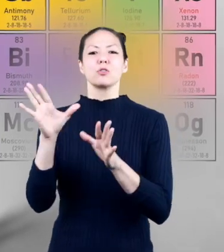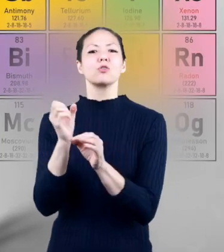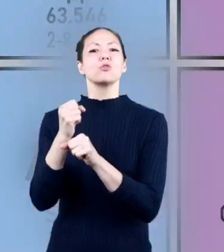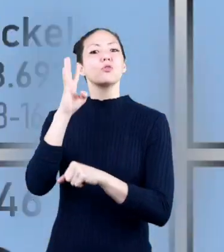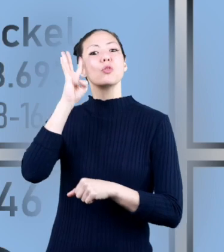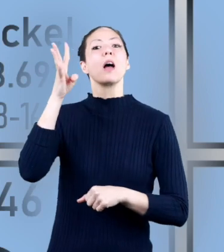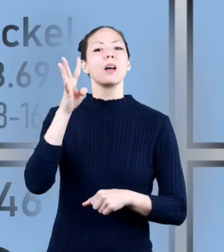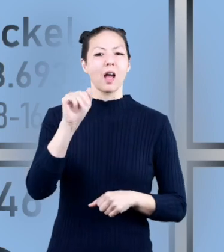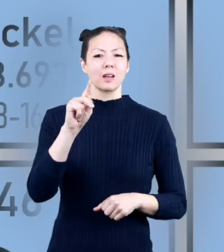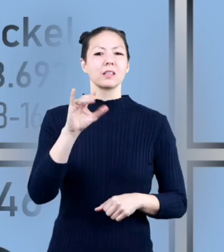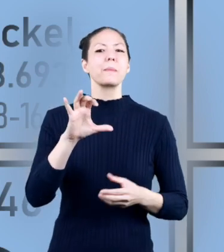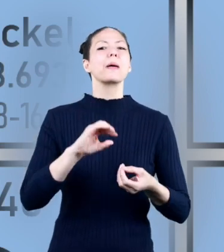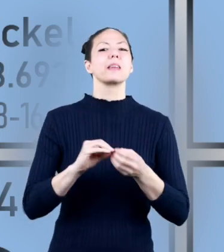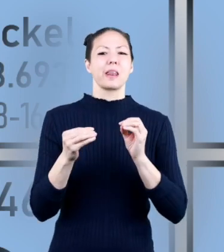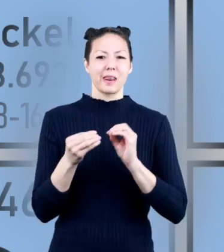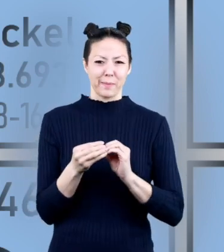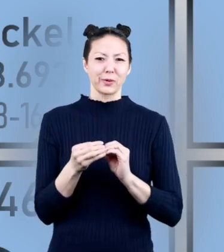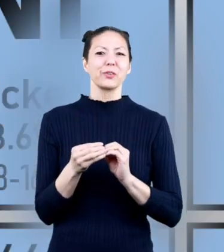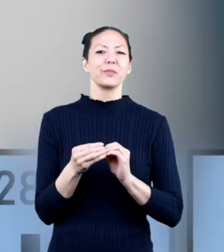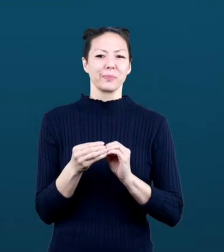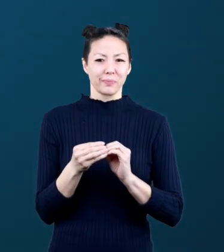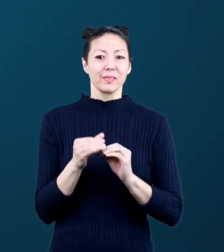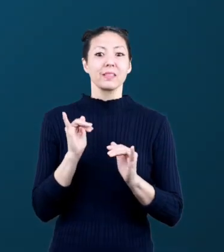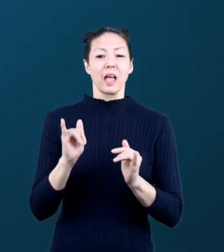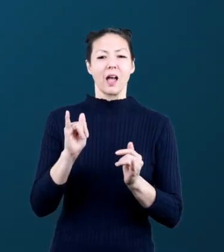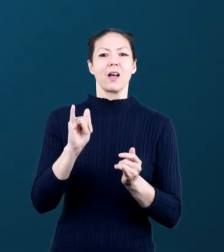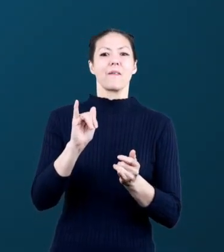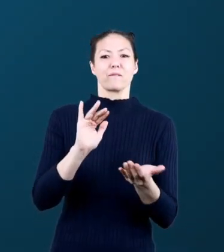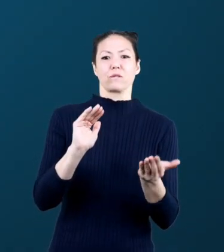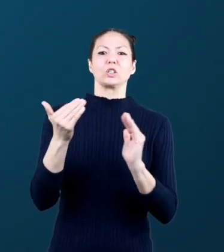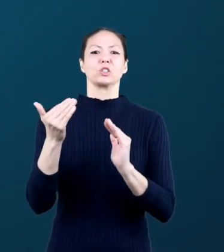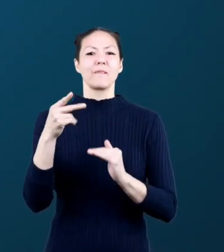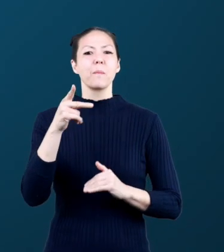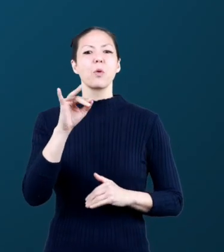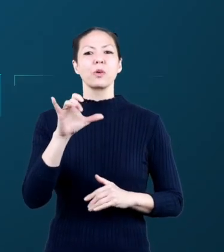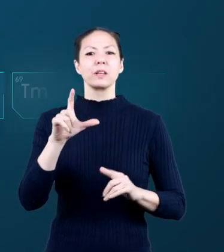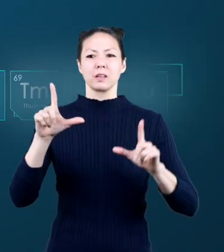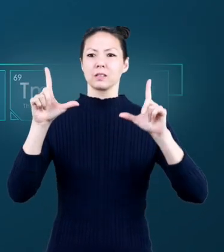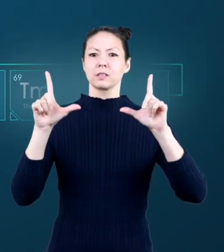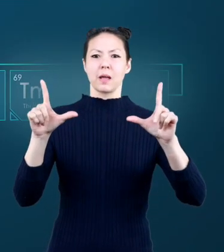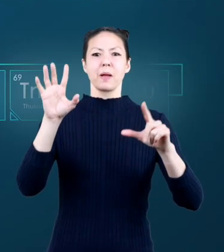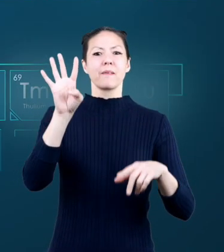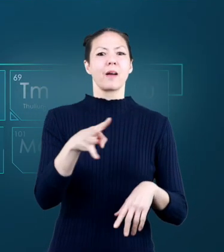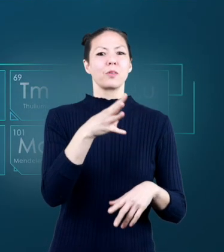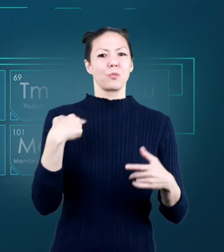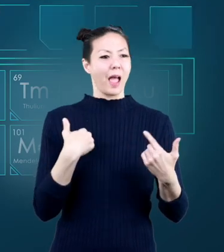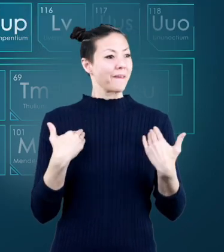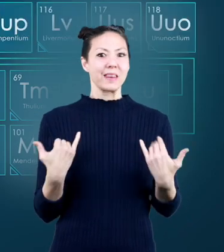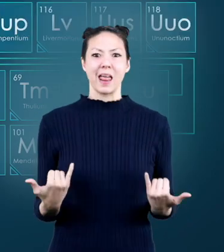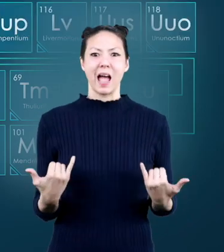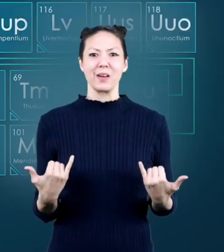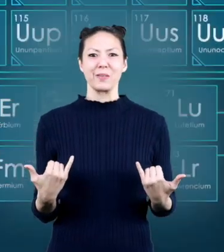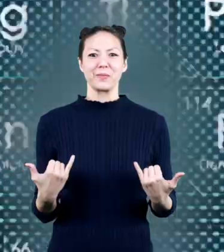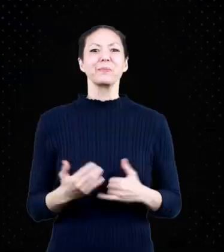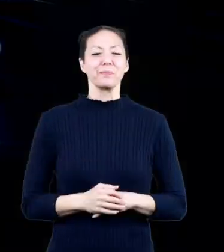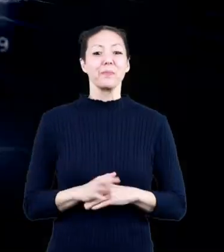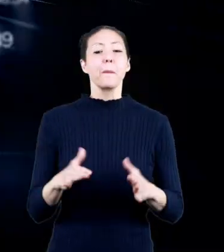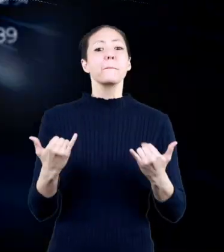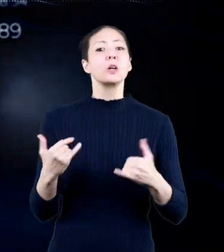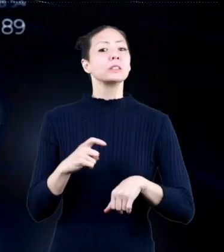led to the creation of the atomic number and the version of the periodic table of elements that we have today